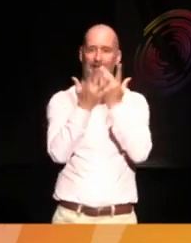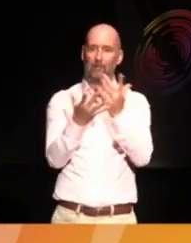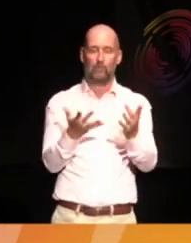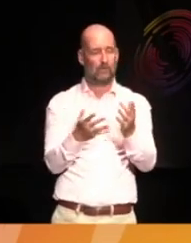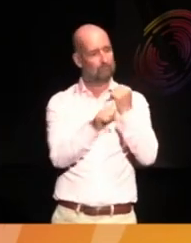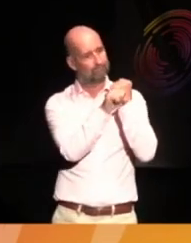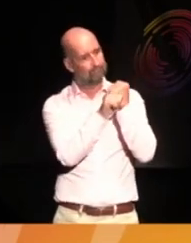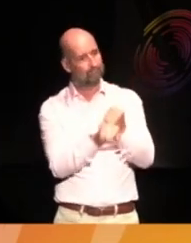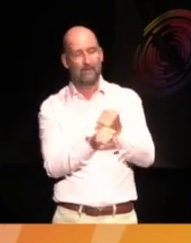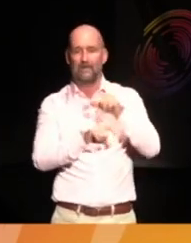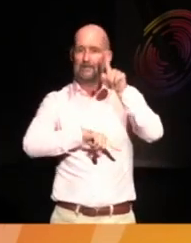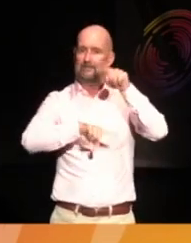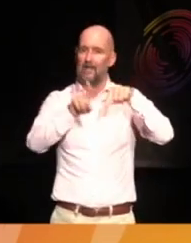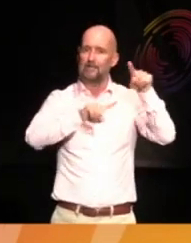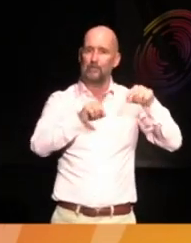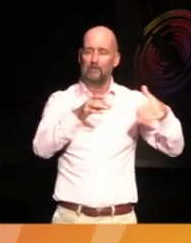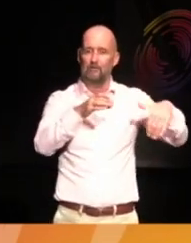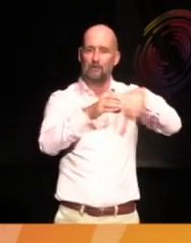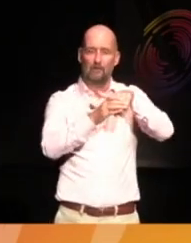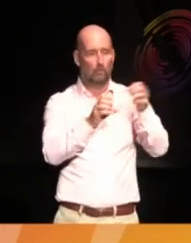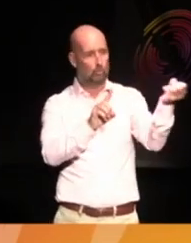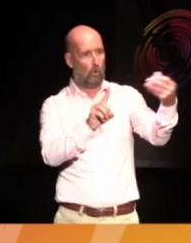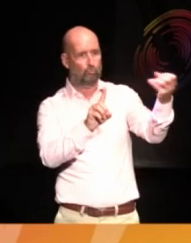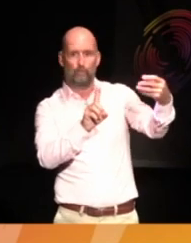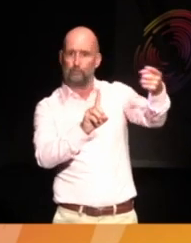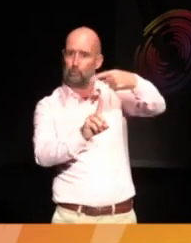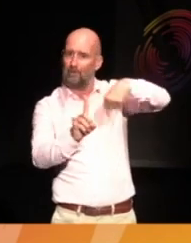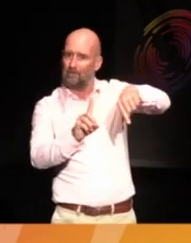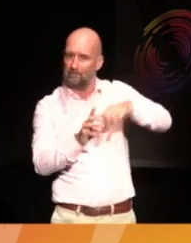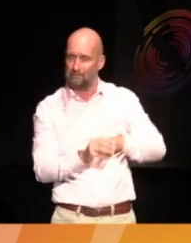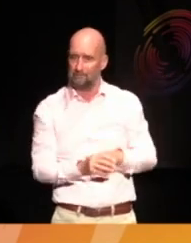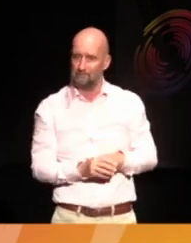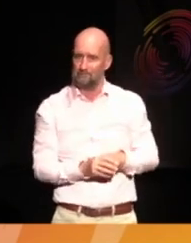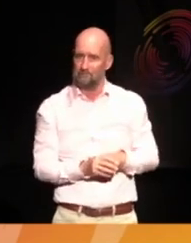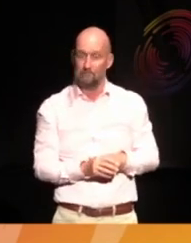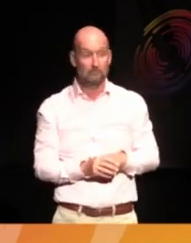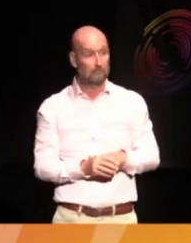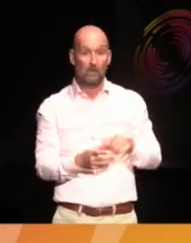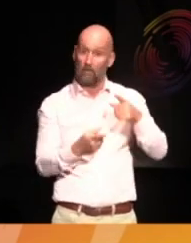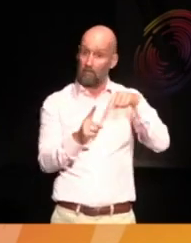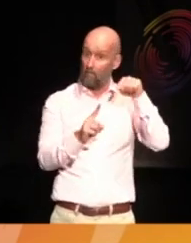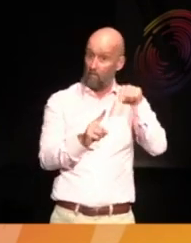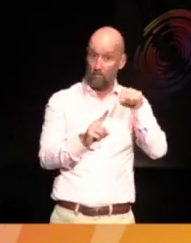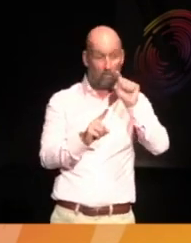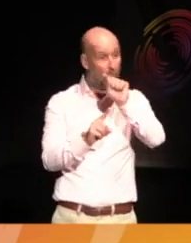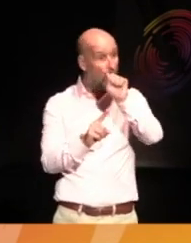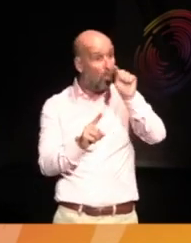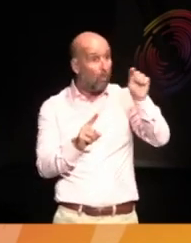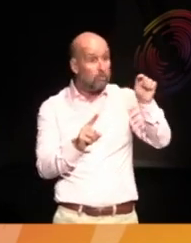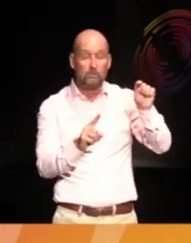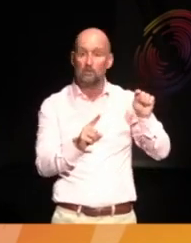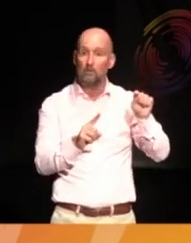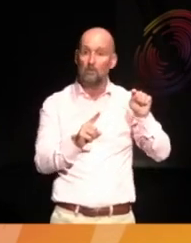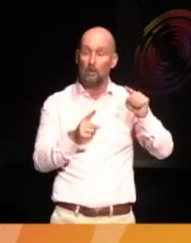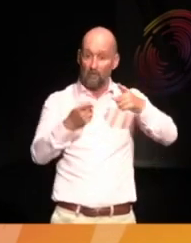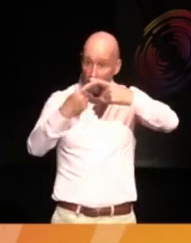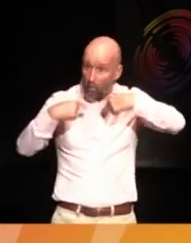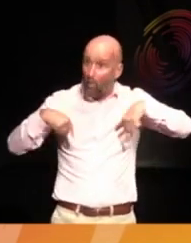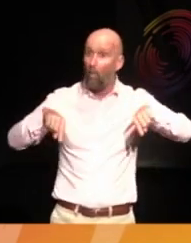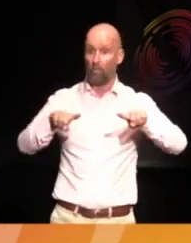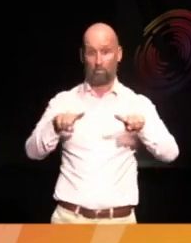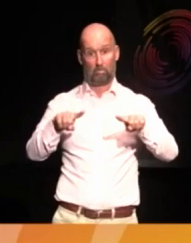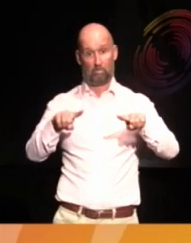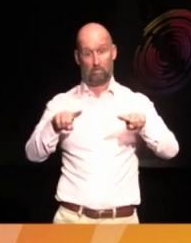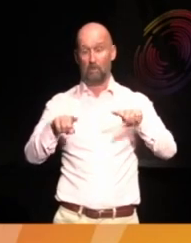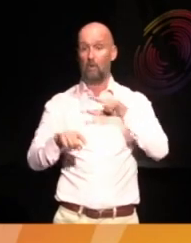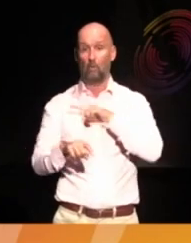to diaspora and experience and contribution, not just for all of those people, but for all of us. Because